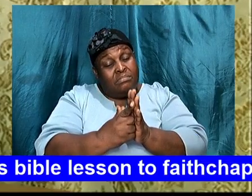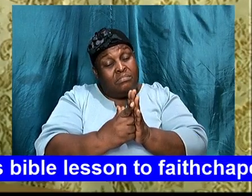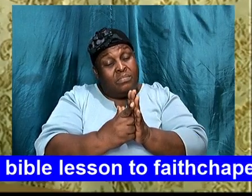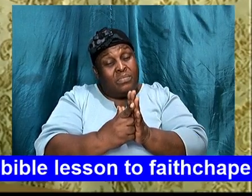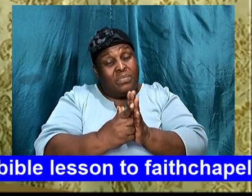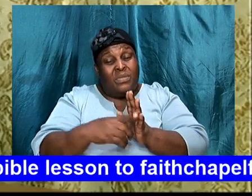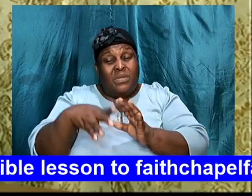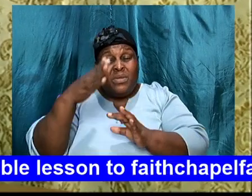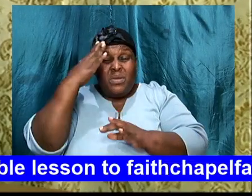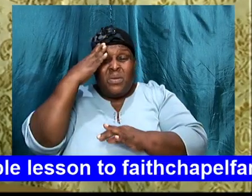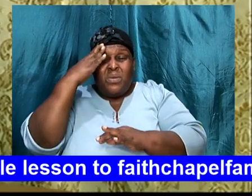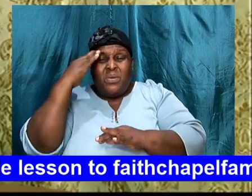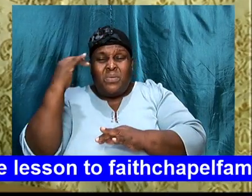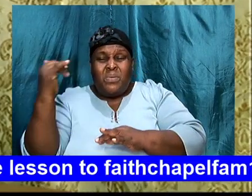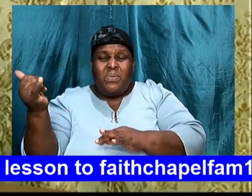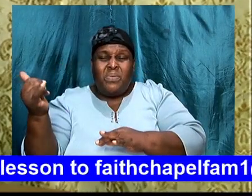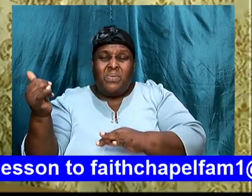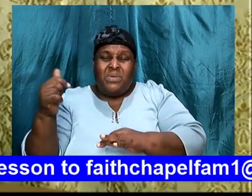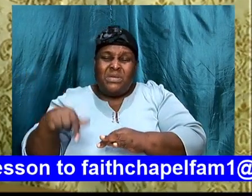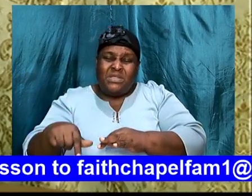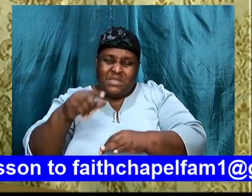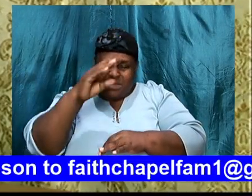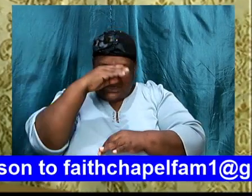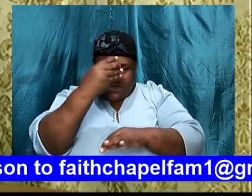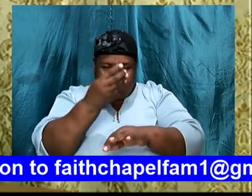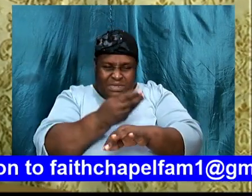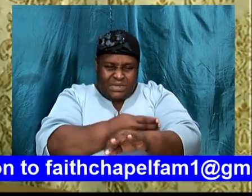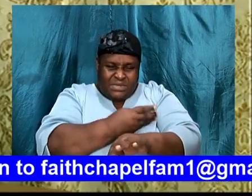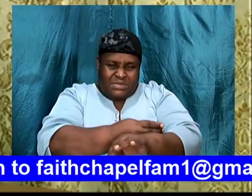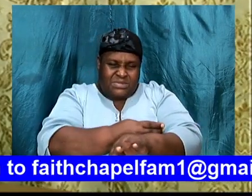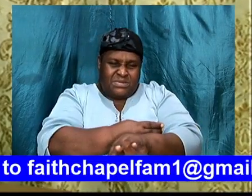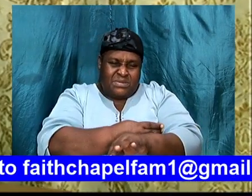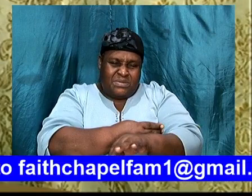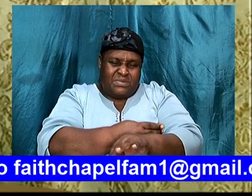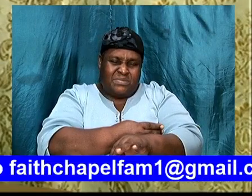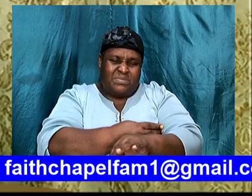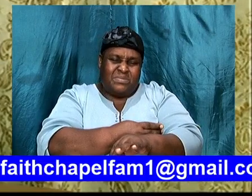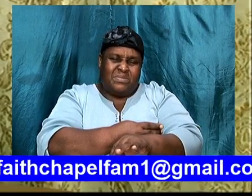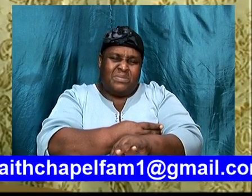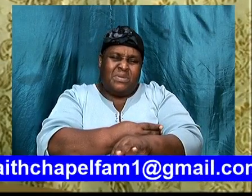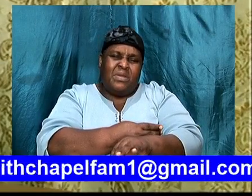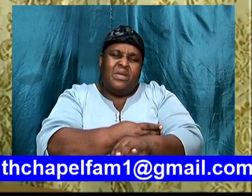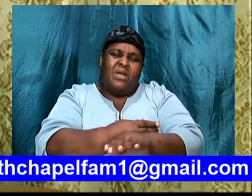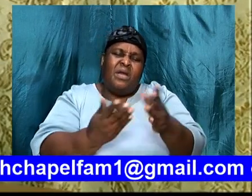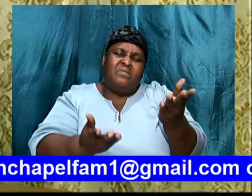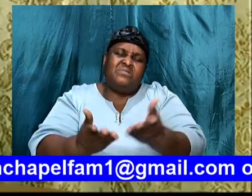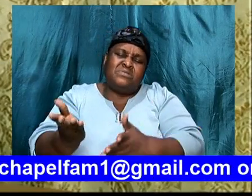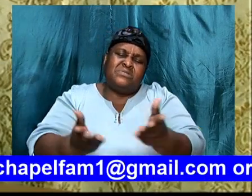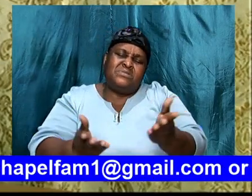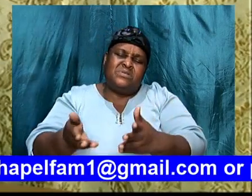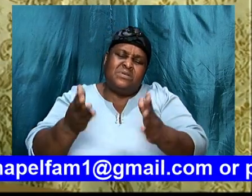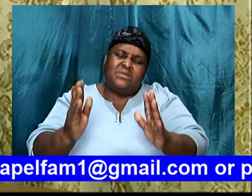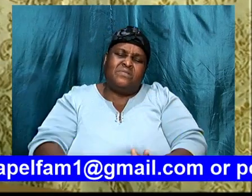why did not, this son that, that came, the son of the man woman, that came,